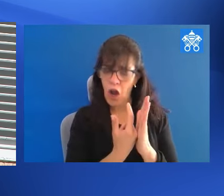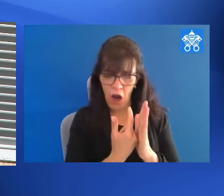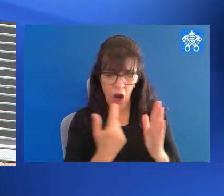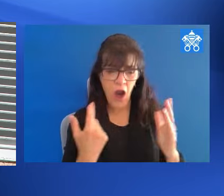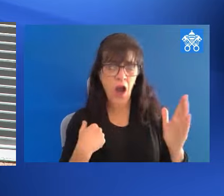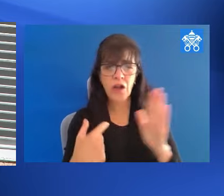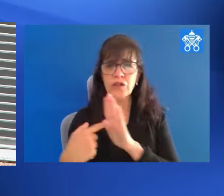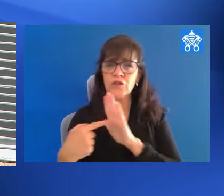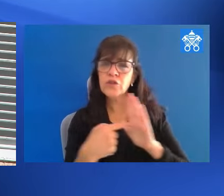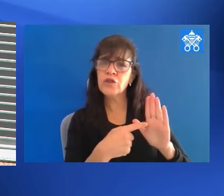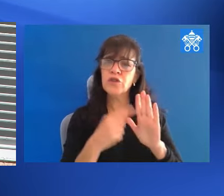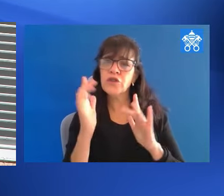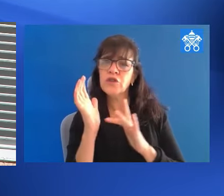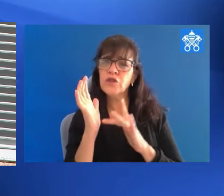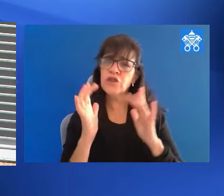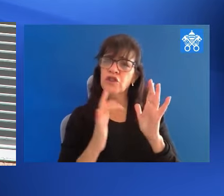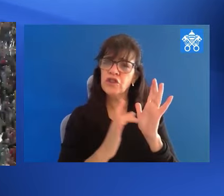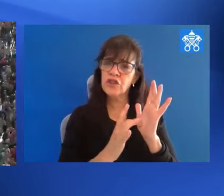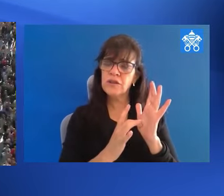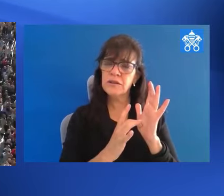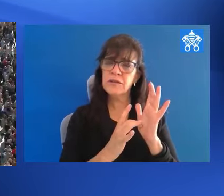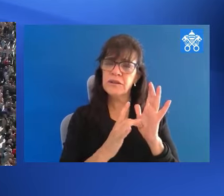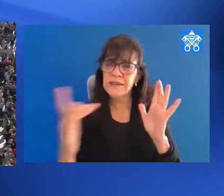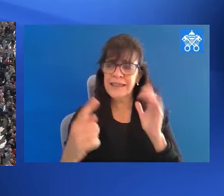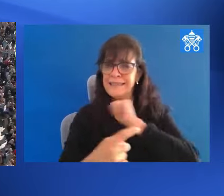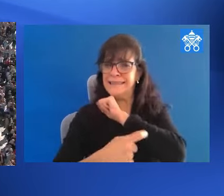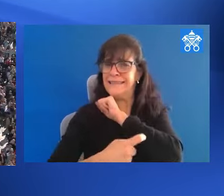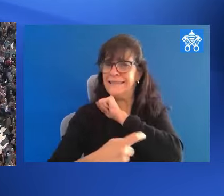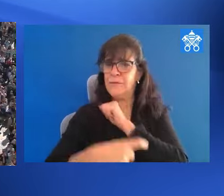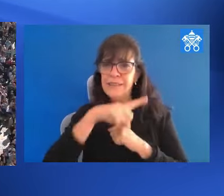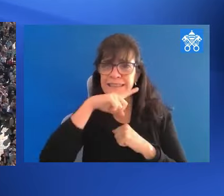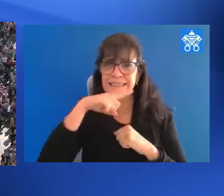and buongiorno, good morning.